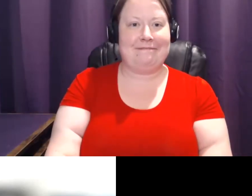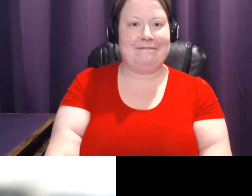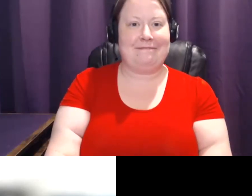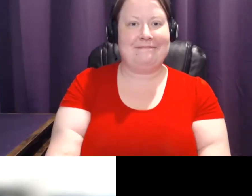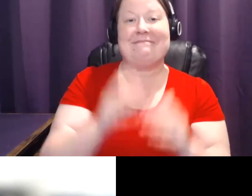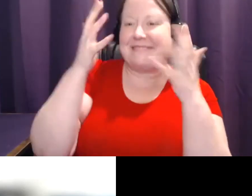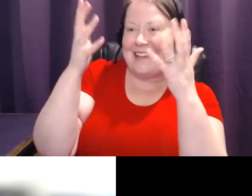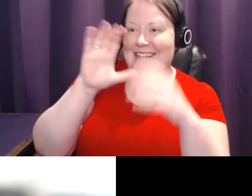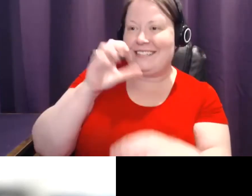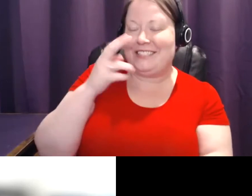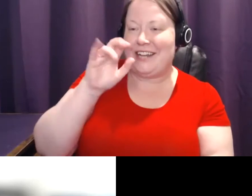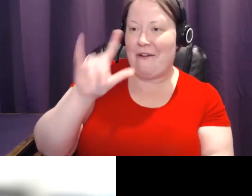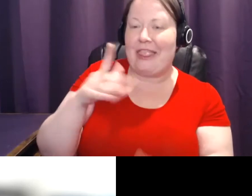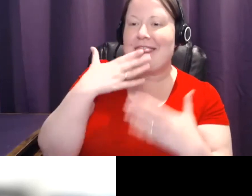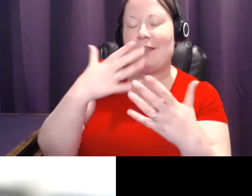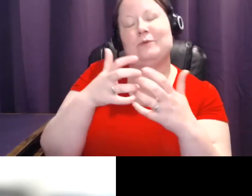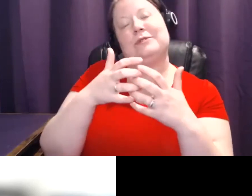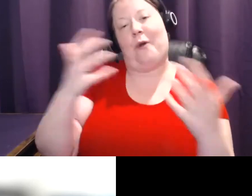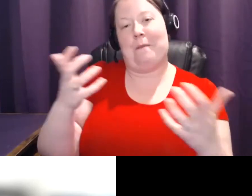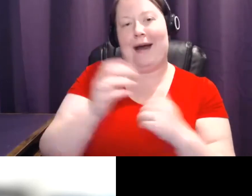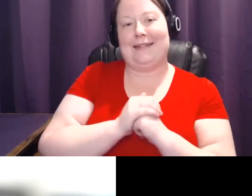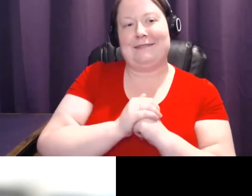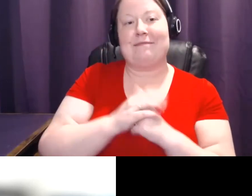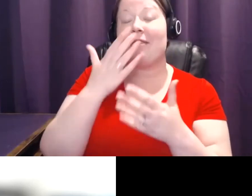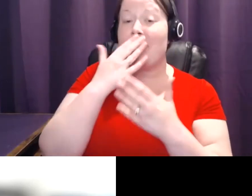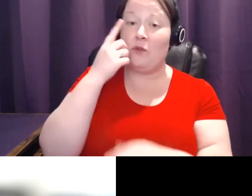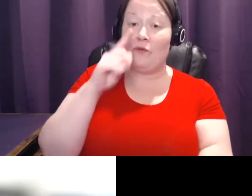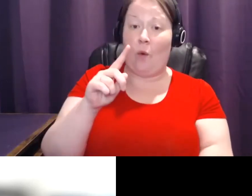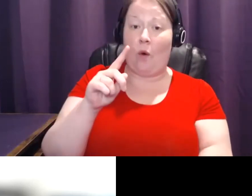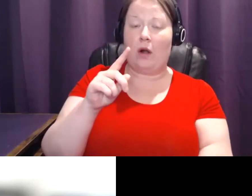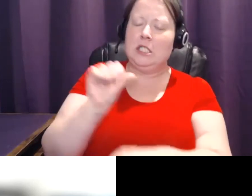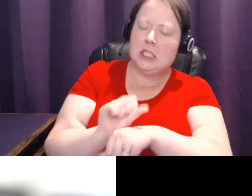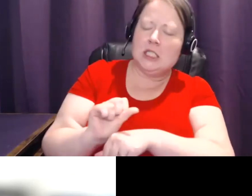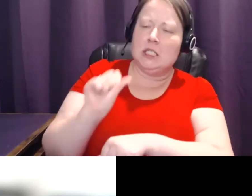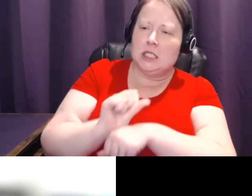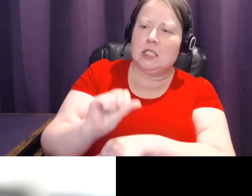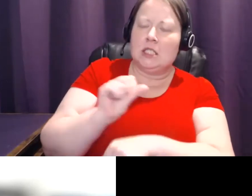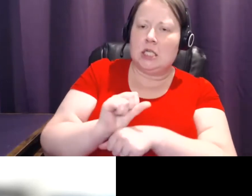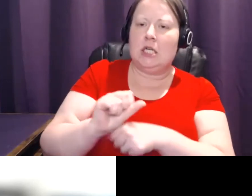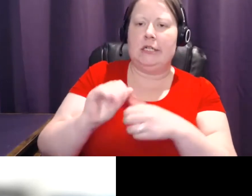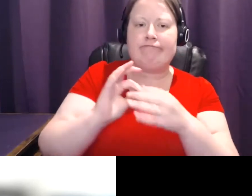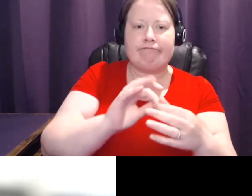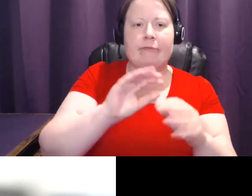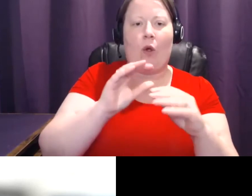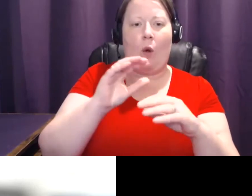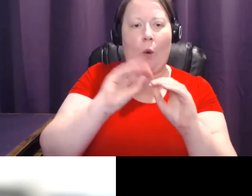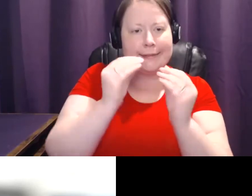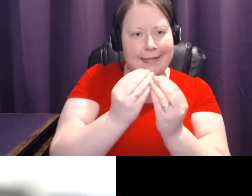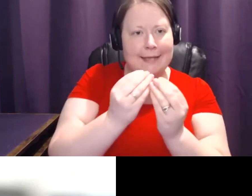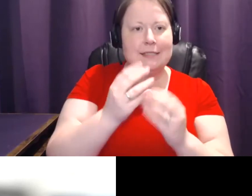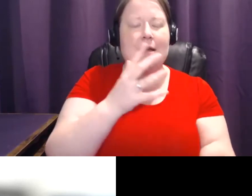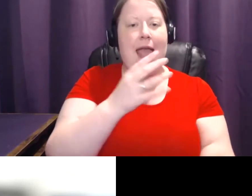Cheryl, thank you so much. Thank you for working tirelessly with the organization and to try to